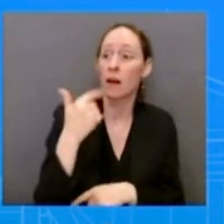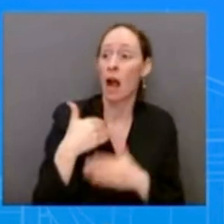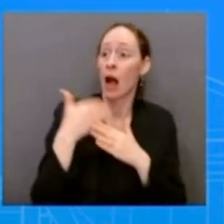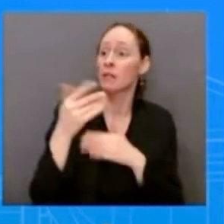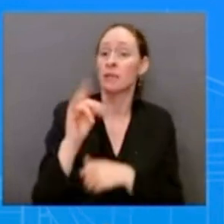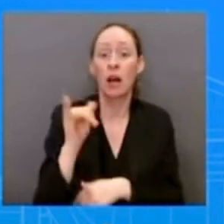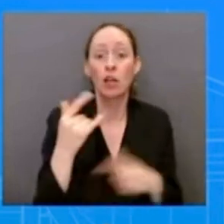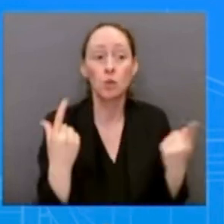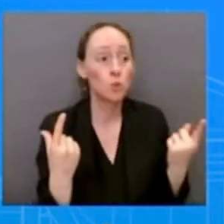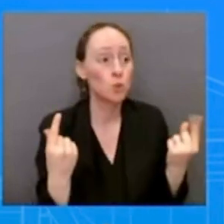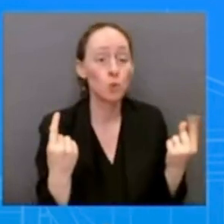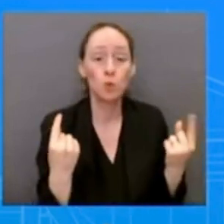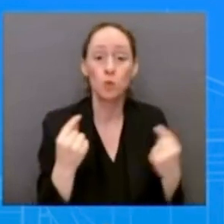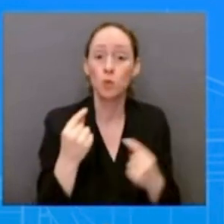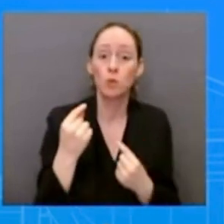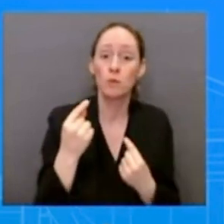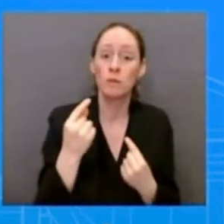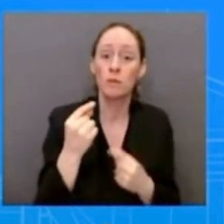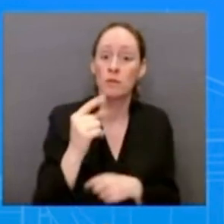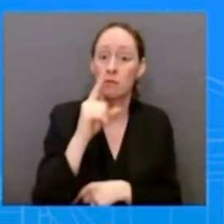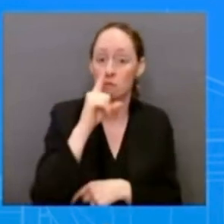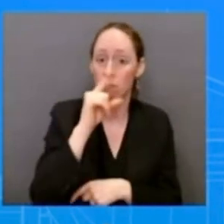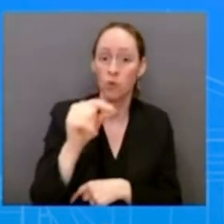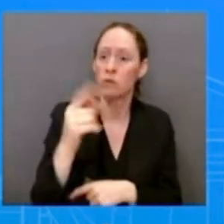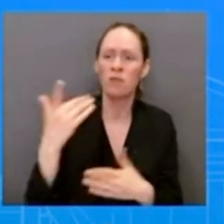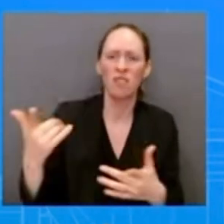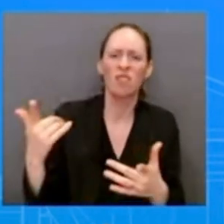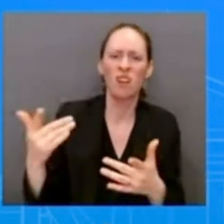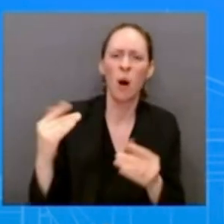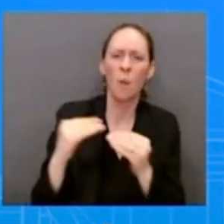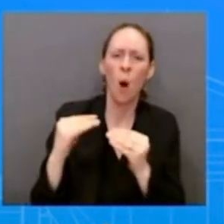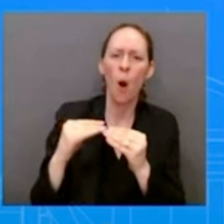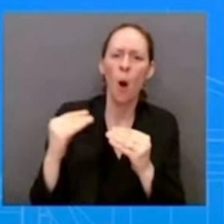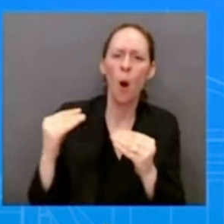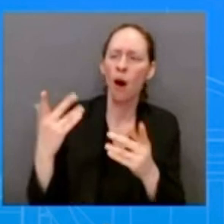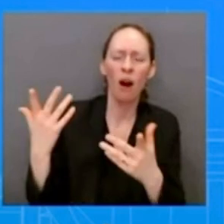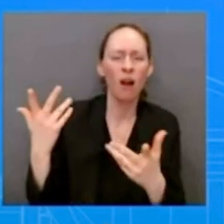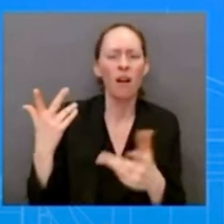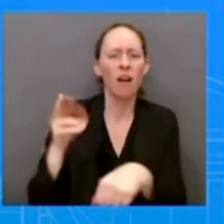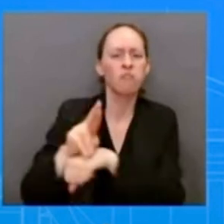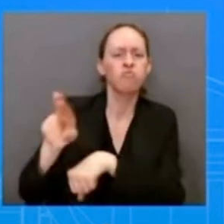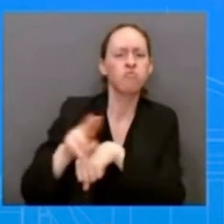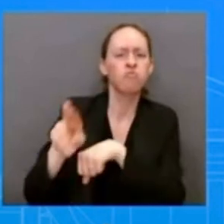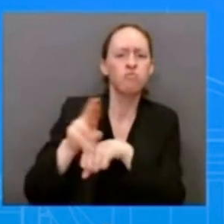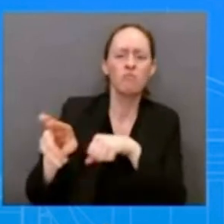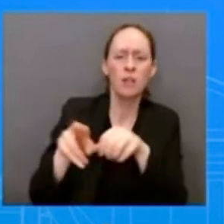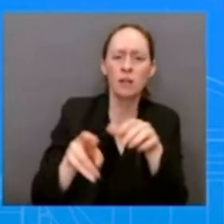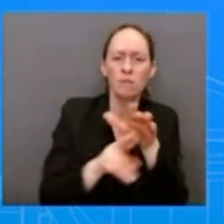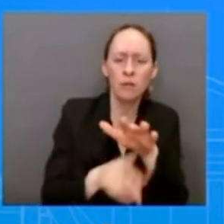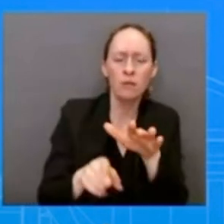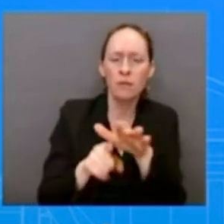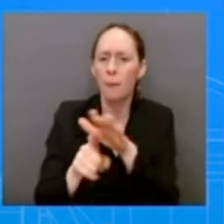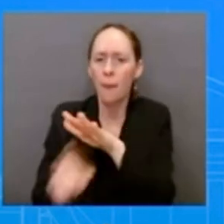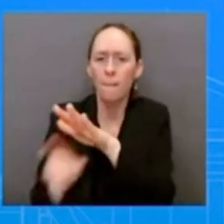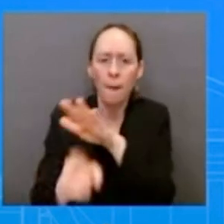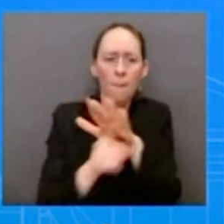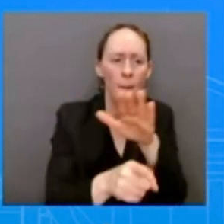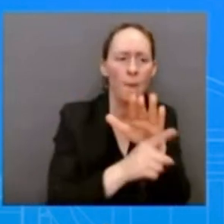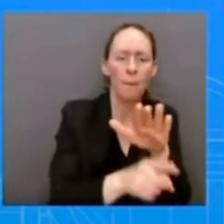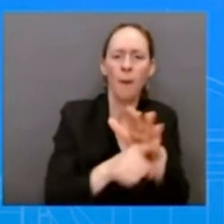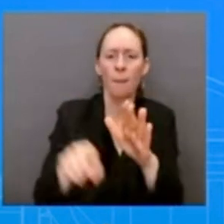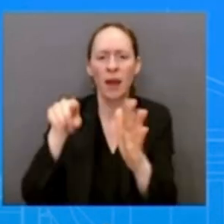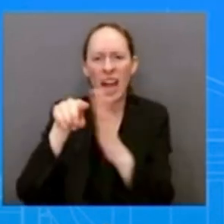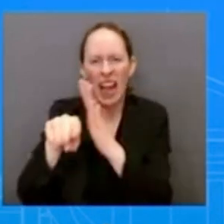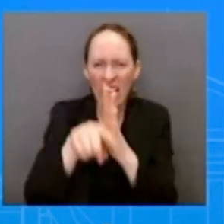killing killing innocent civilians even just last night two of them were kids two of them were kids so it's hard to say whether he's more